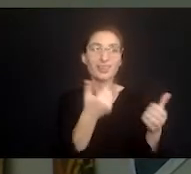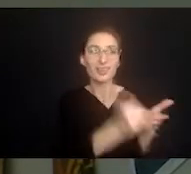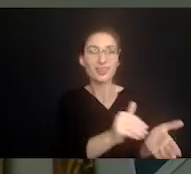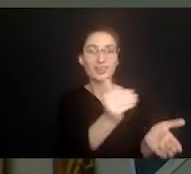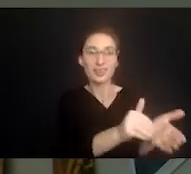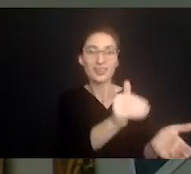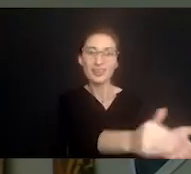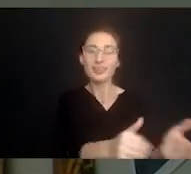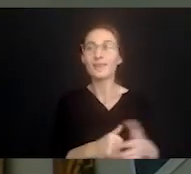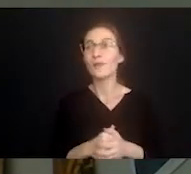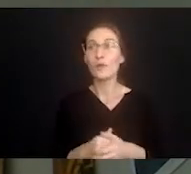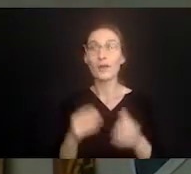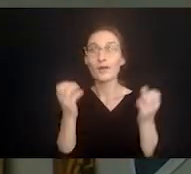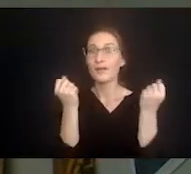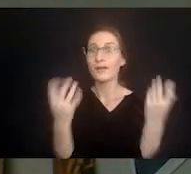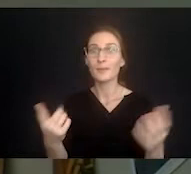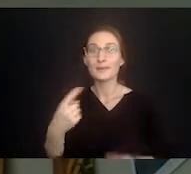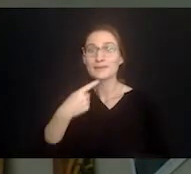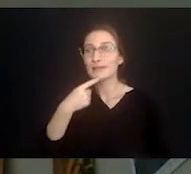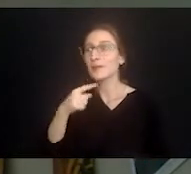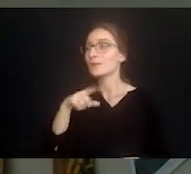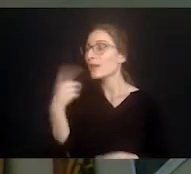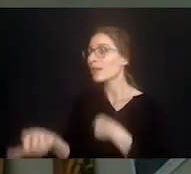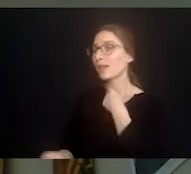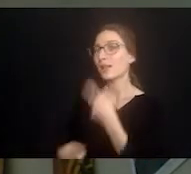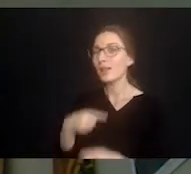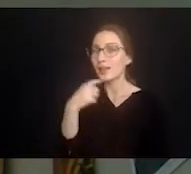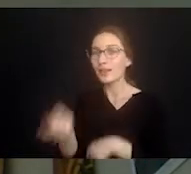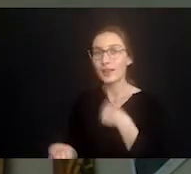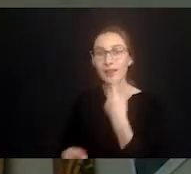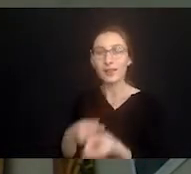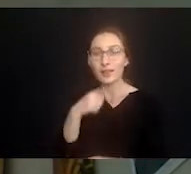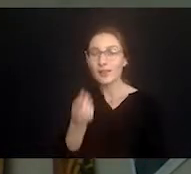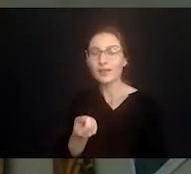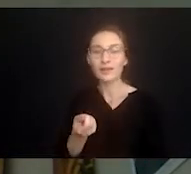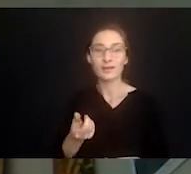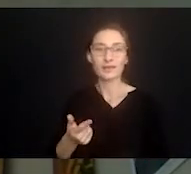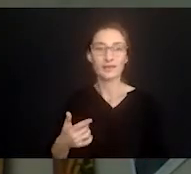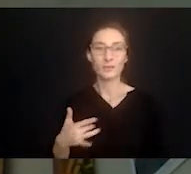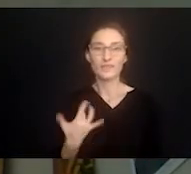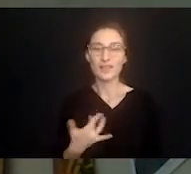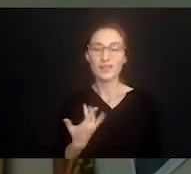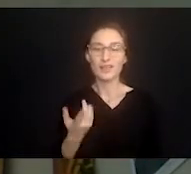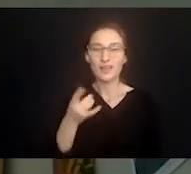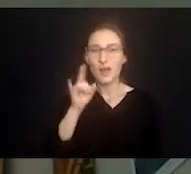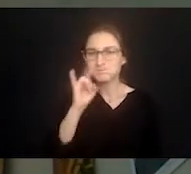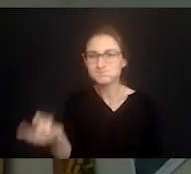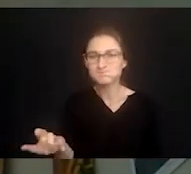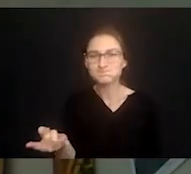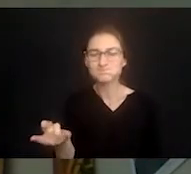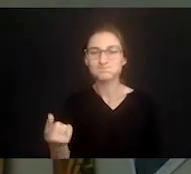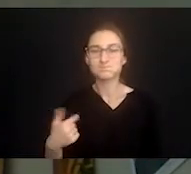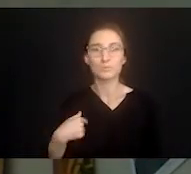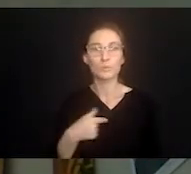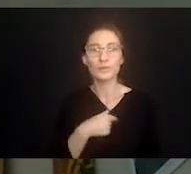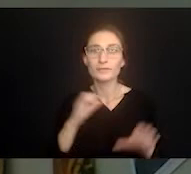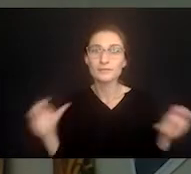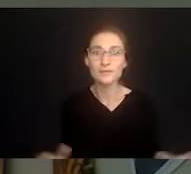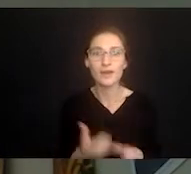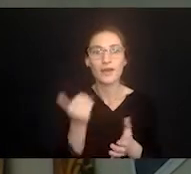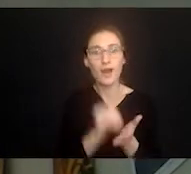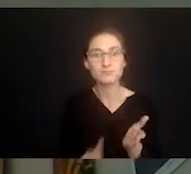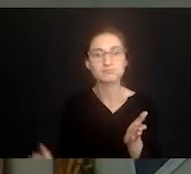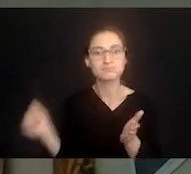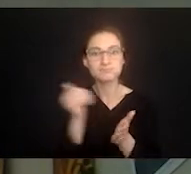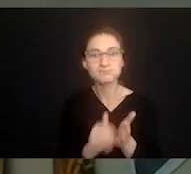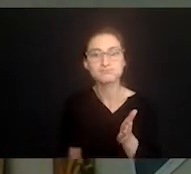and over again, or how many times do I have to repeat this routine to him? We become bored because we just have done it